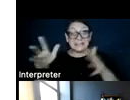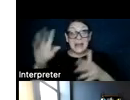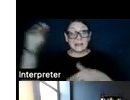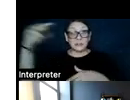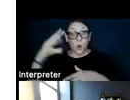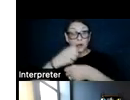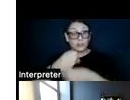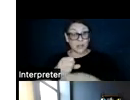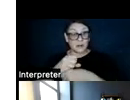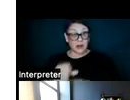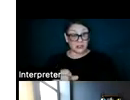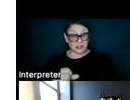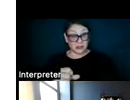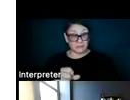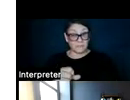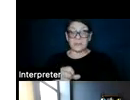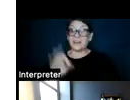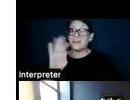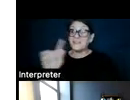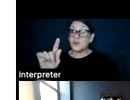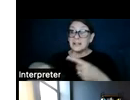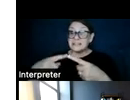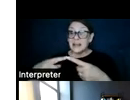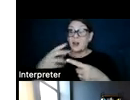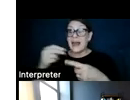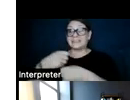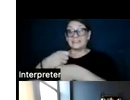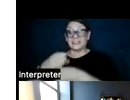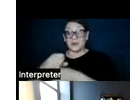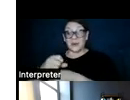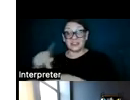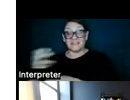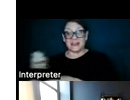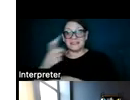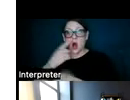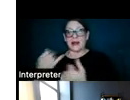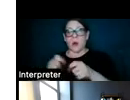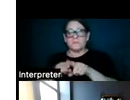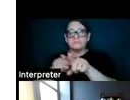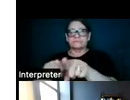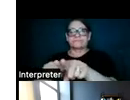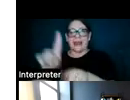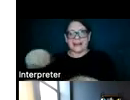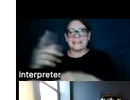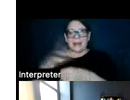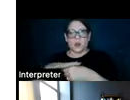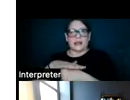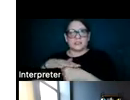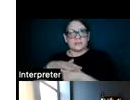generation, the fuel cycle and generation phases are now combined in a single location.